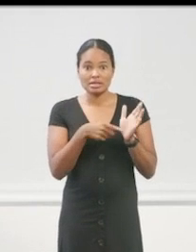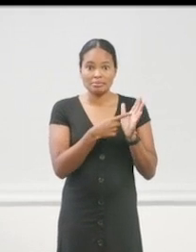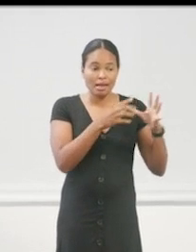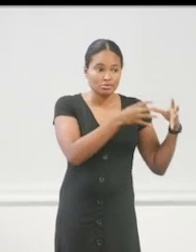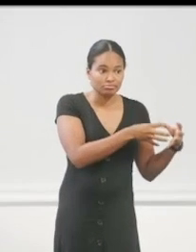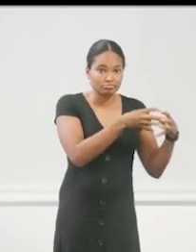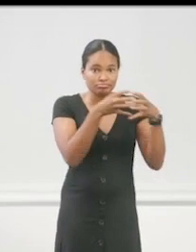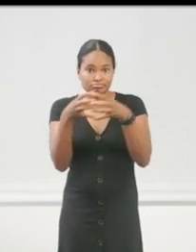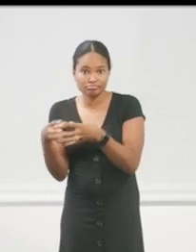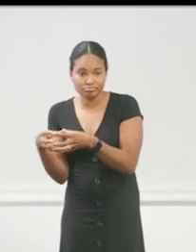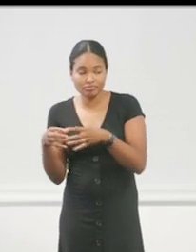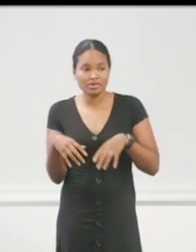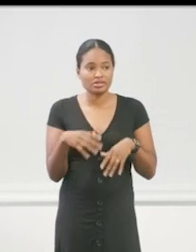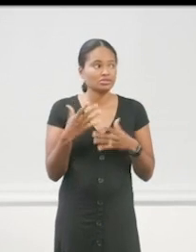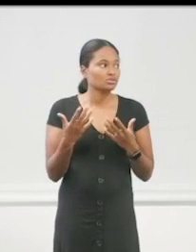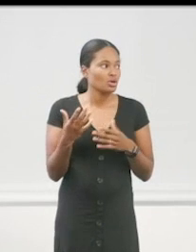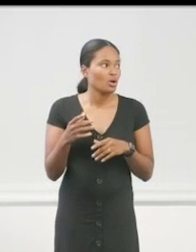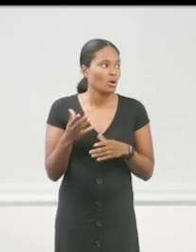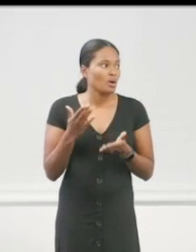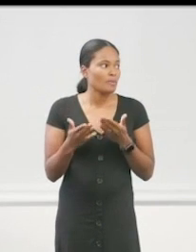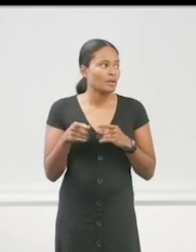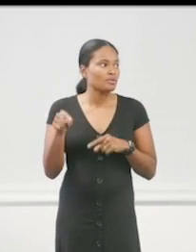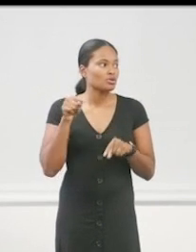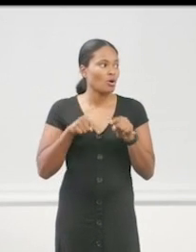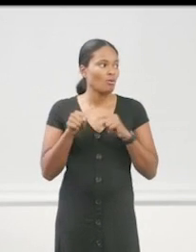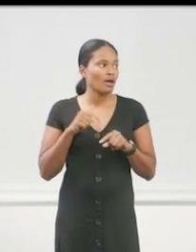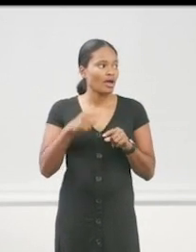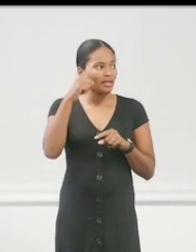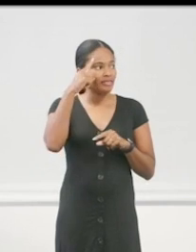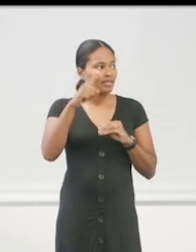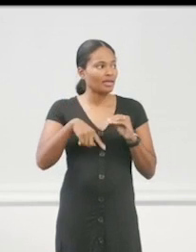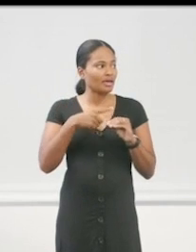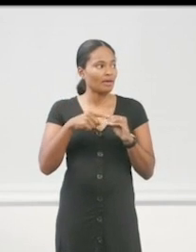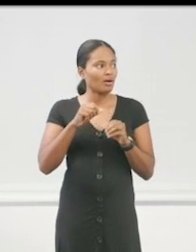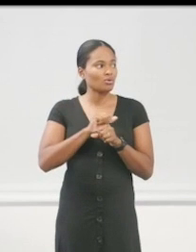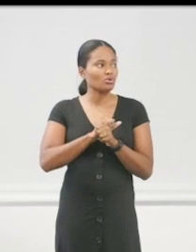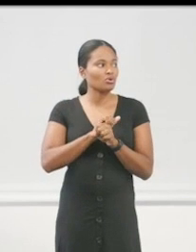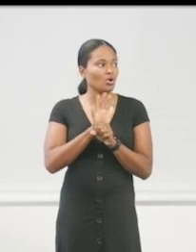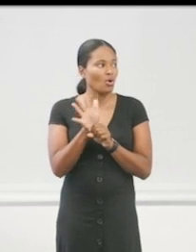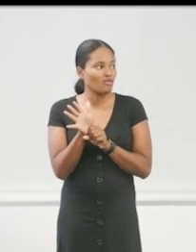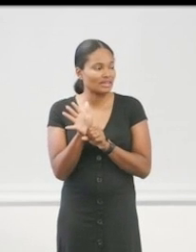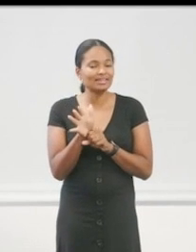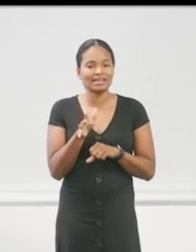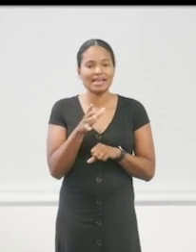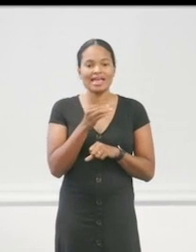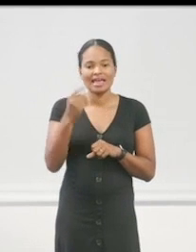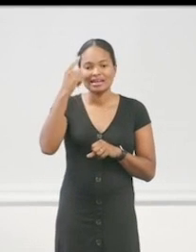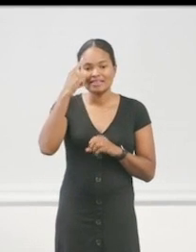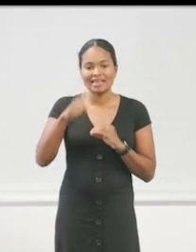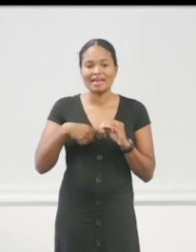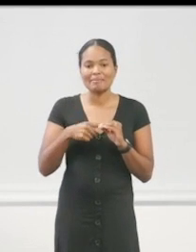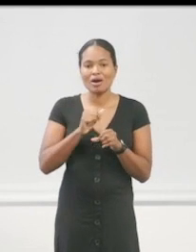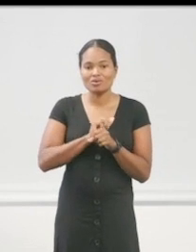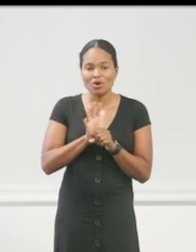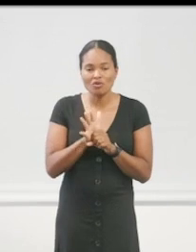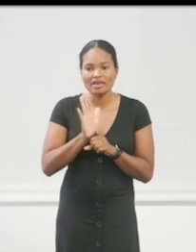back to, this will probably send everybody back into trauma. COVID, and you start thinking about, you know, COVID and your